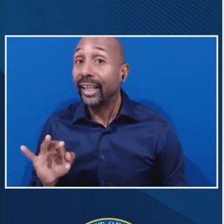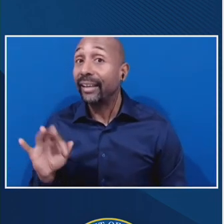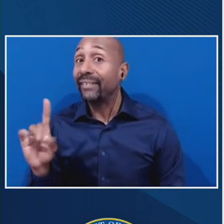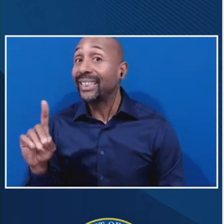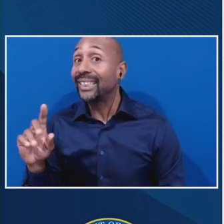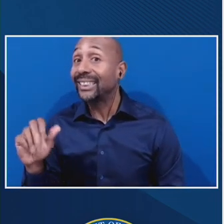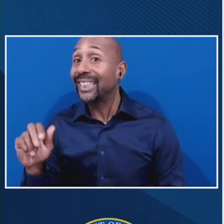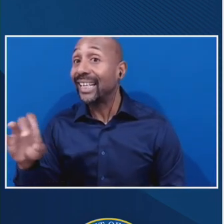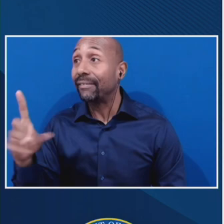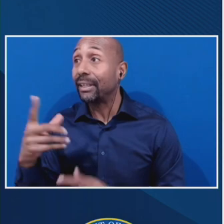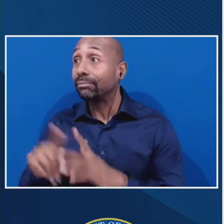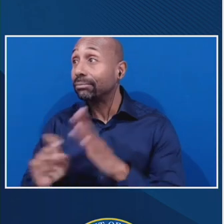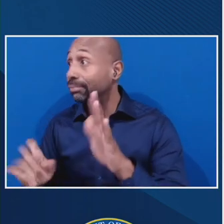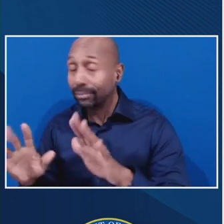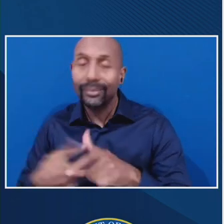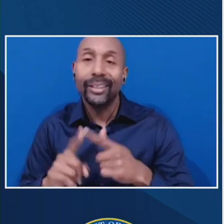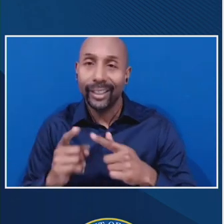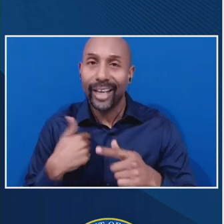screens.